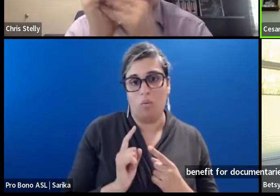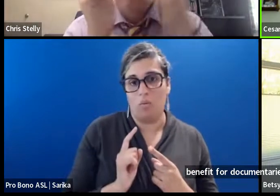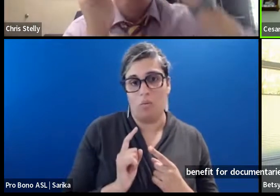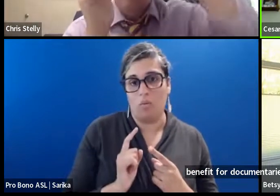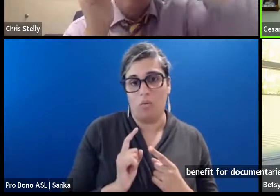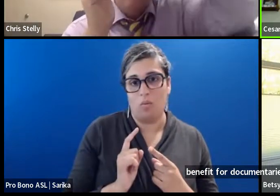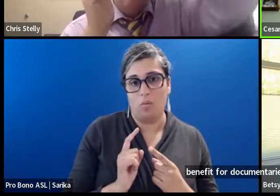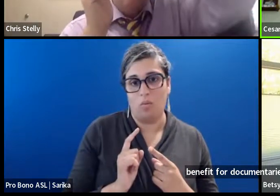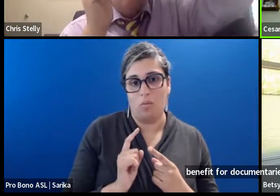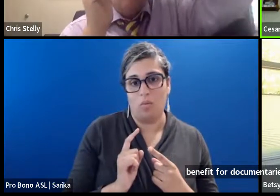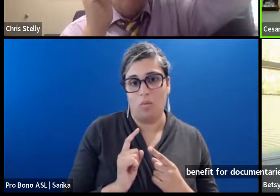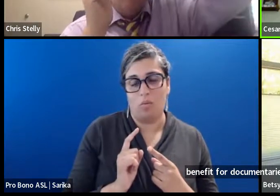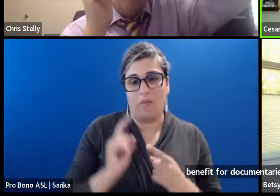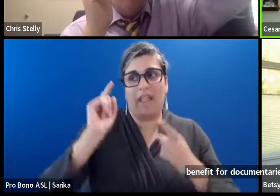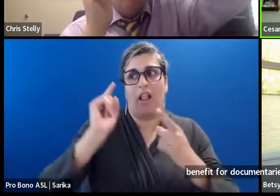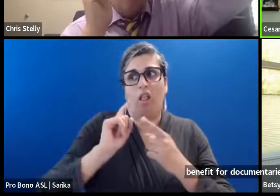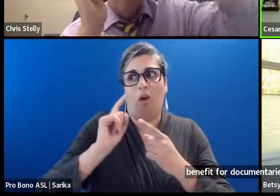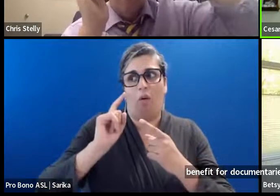Threshold of entry.